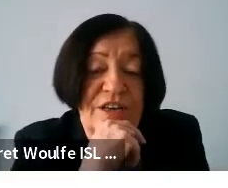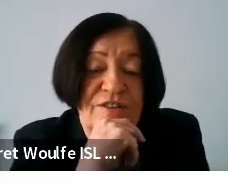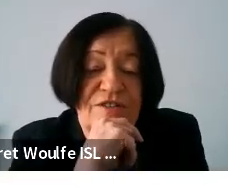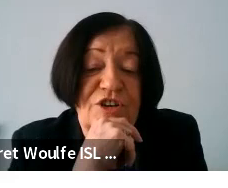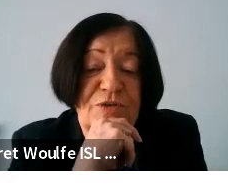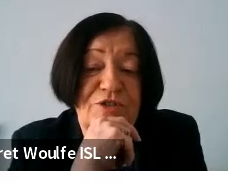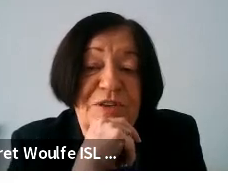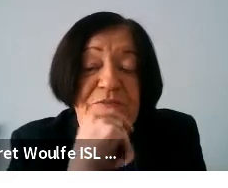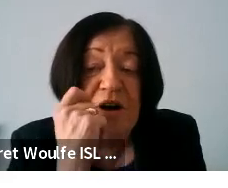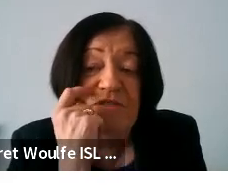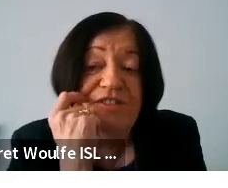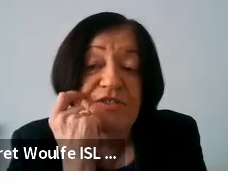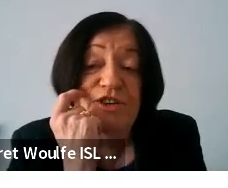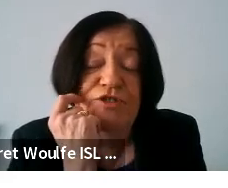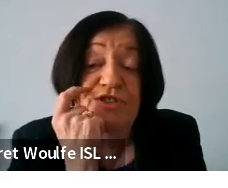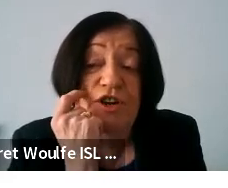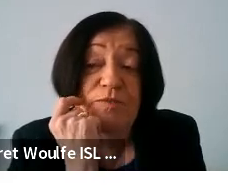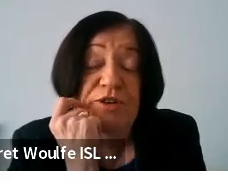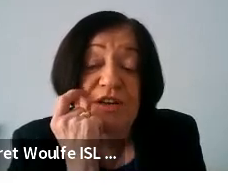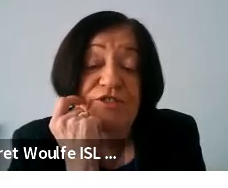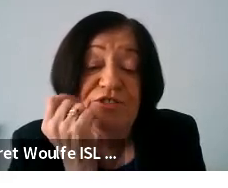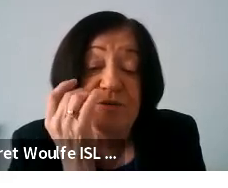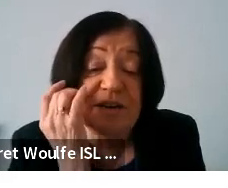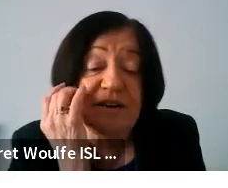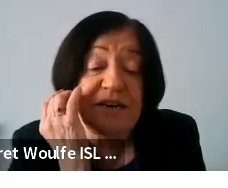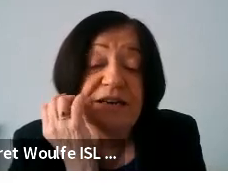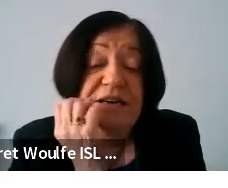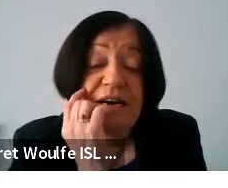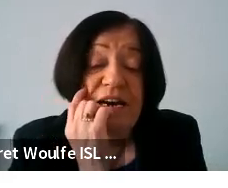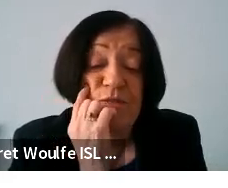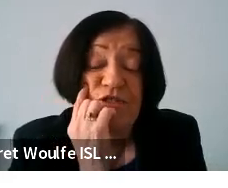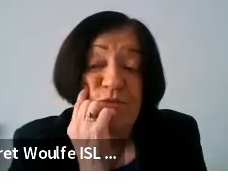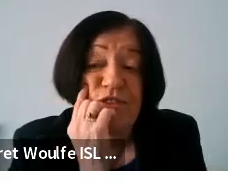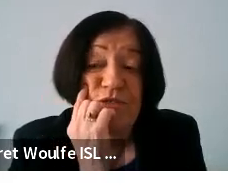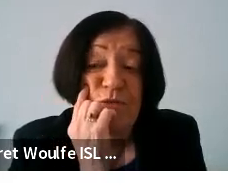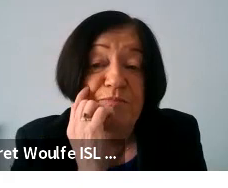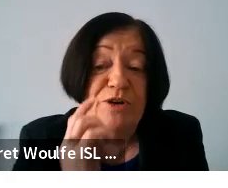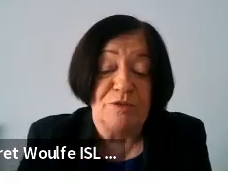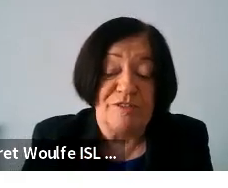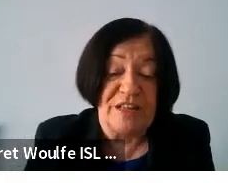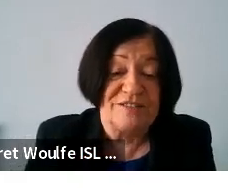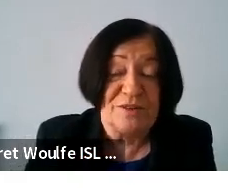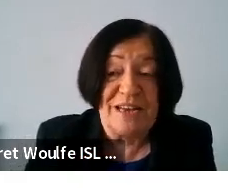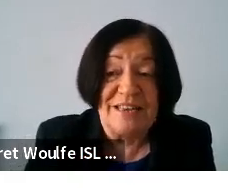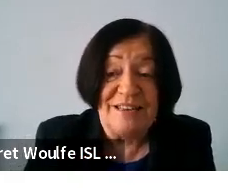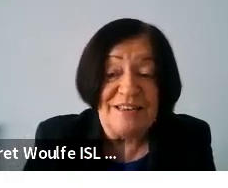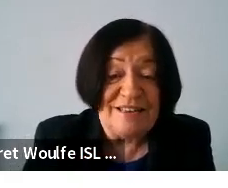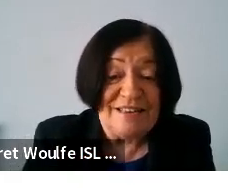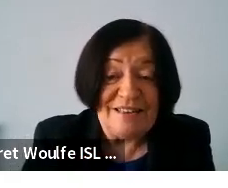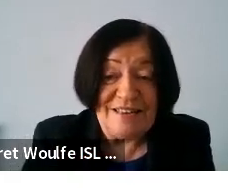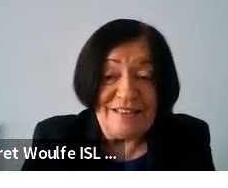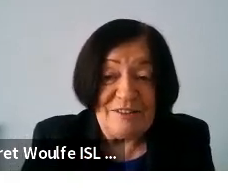uh sorry to interrupt it's margaret here the other interpreter has just come online and we just want to do a swap over if that's okay